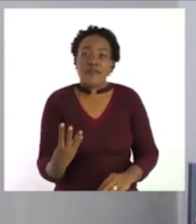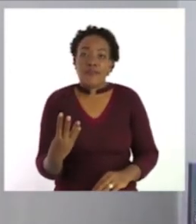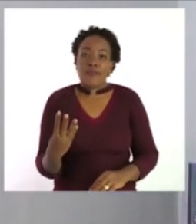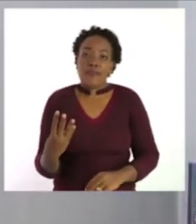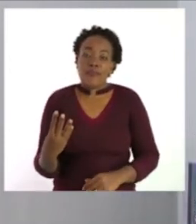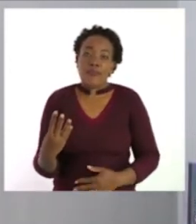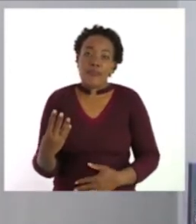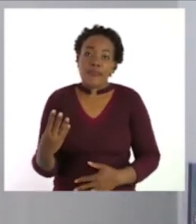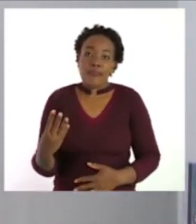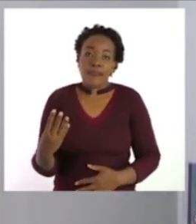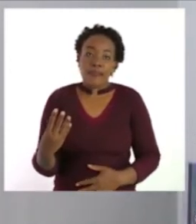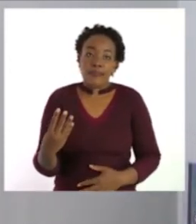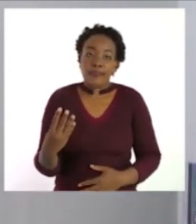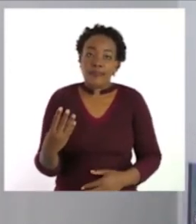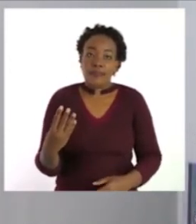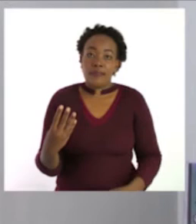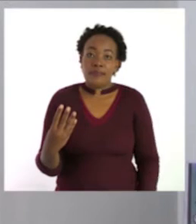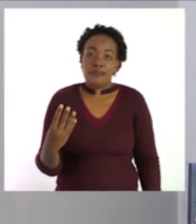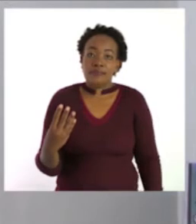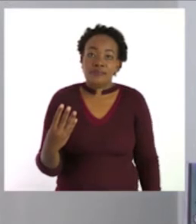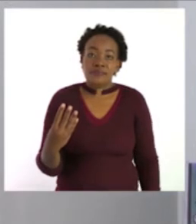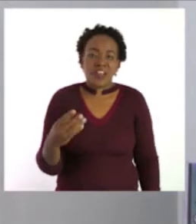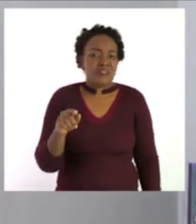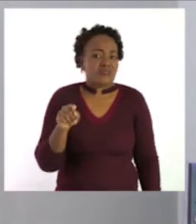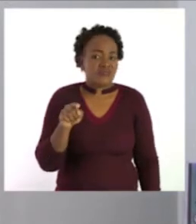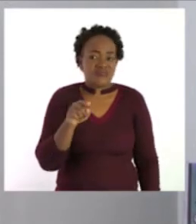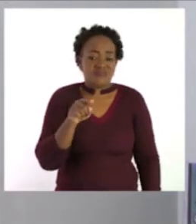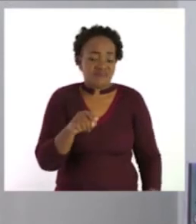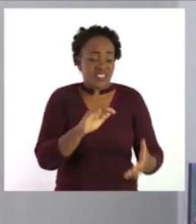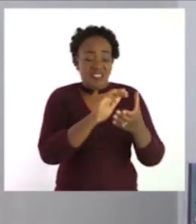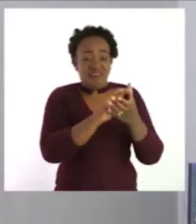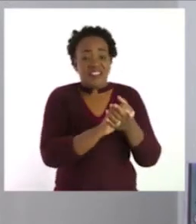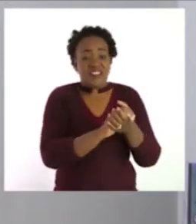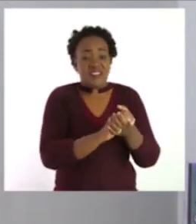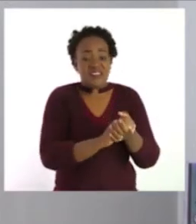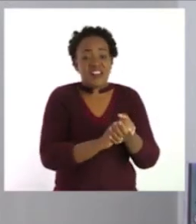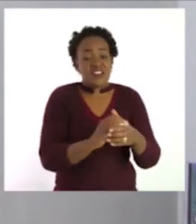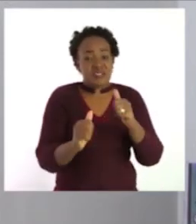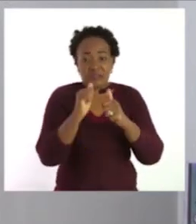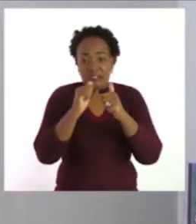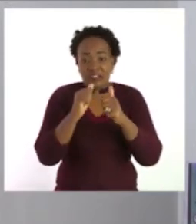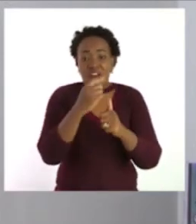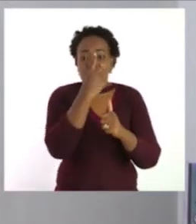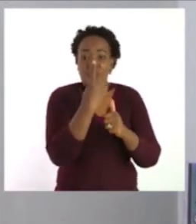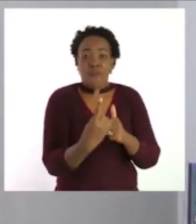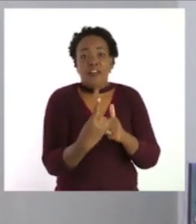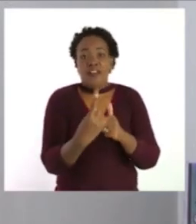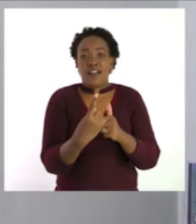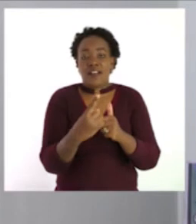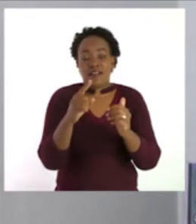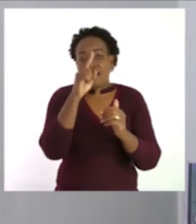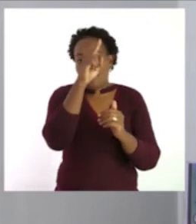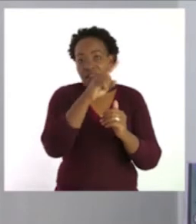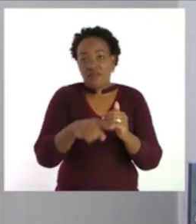Which means my friend here will eat one part. This one part, this